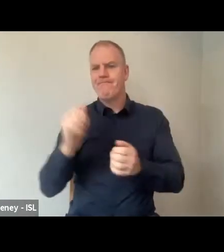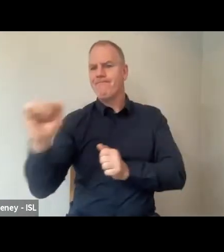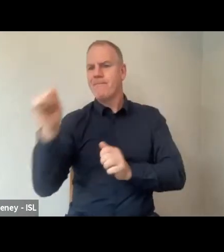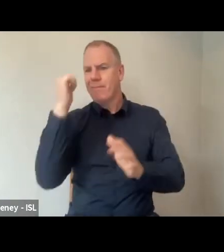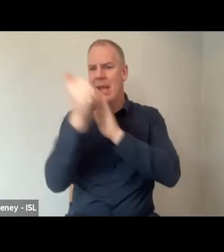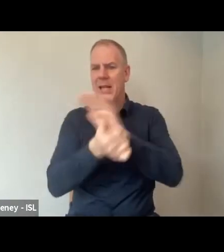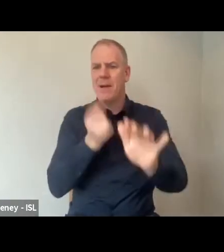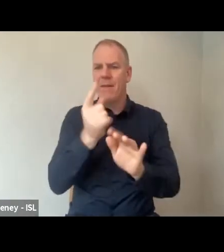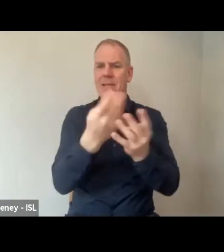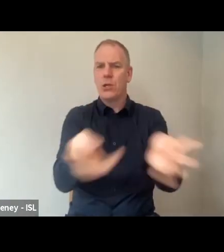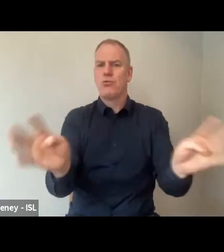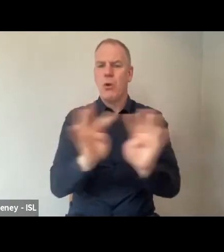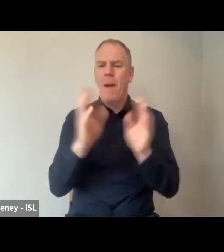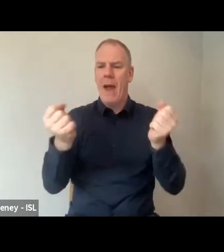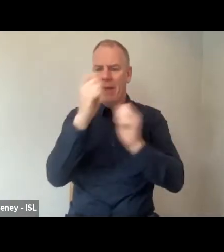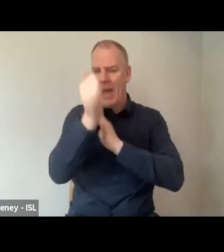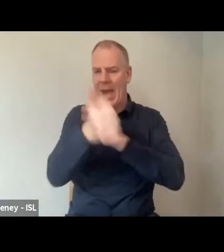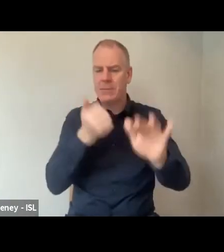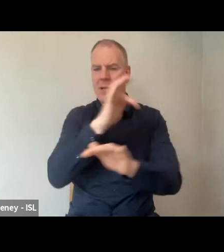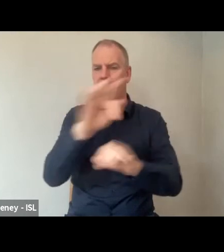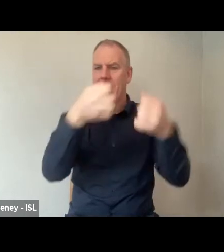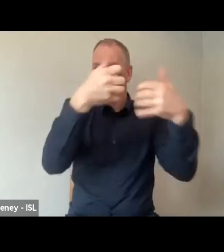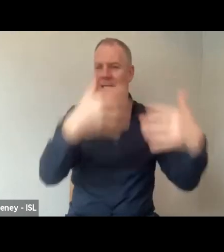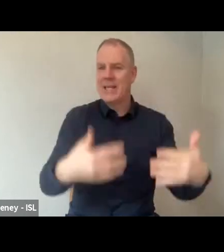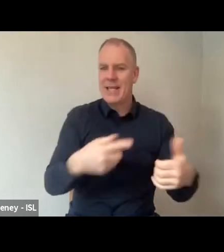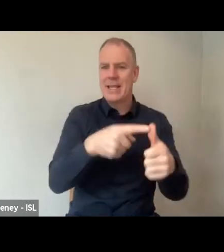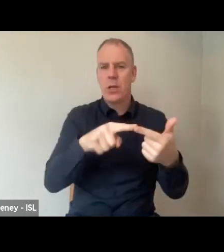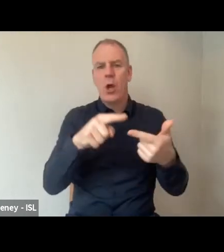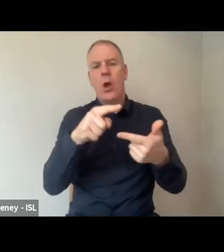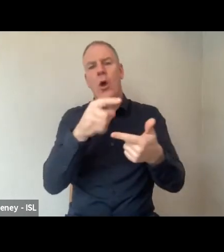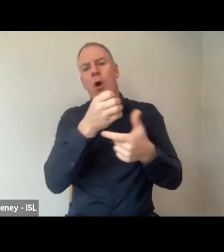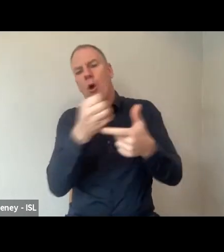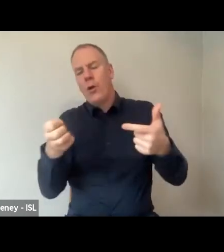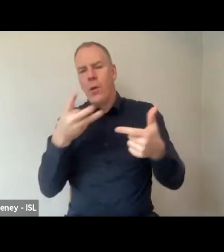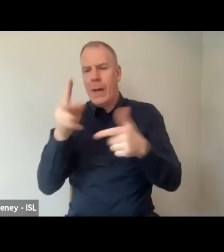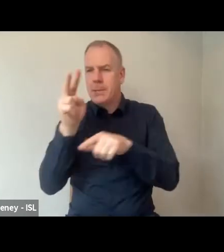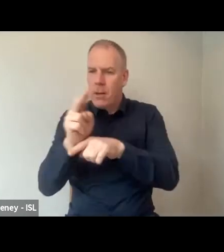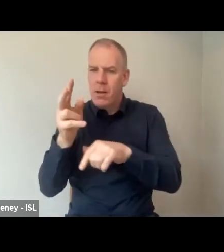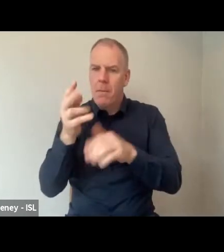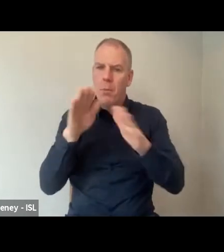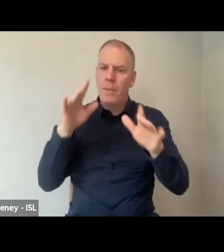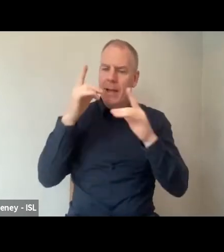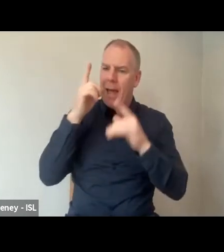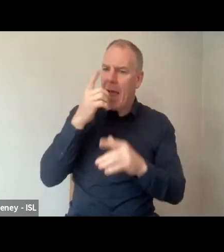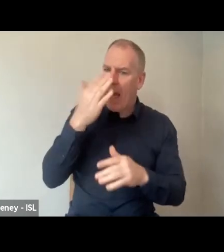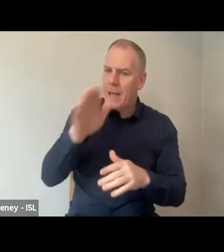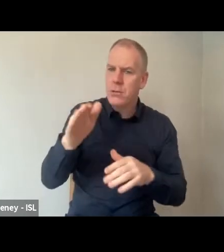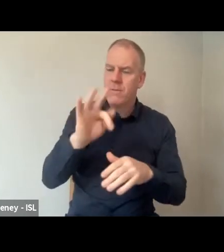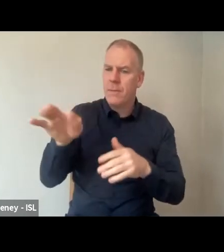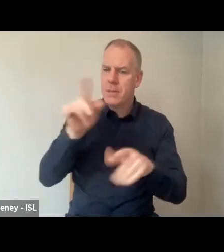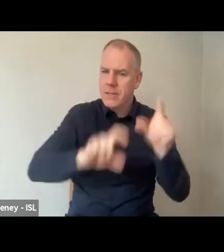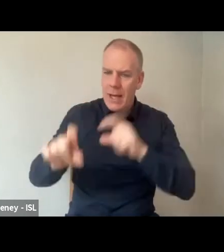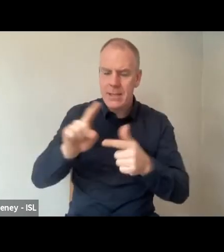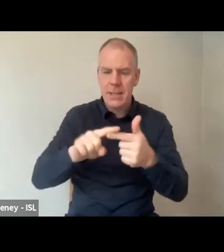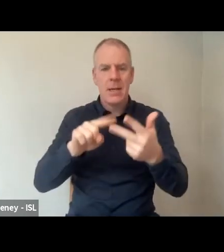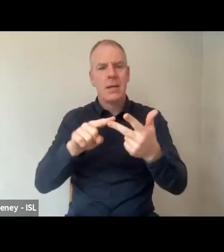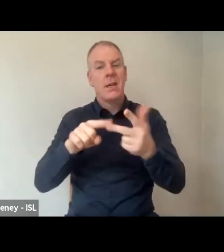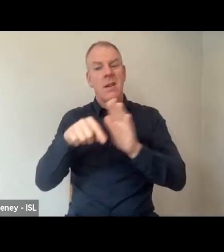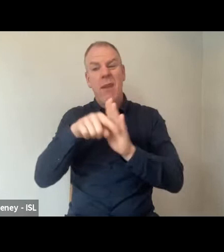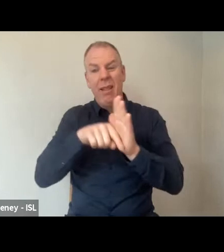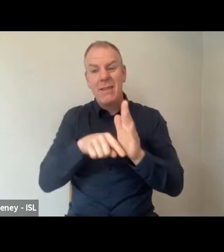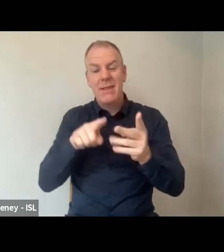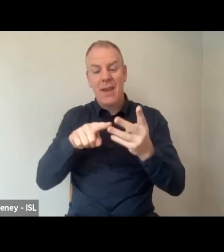experts in statistics, in other monitors of public attitudes to science, in policy and in science communication.